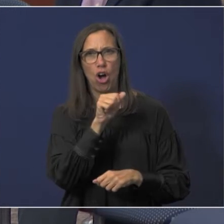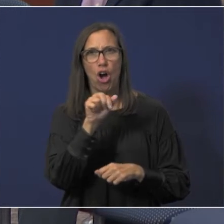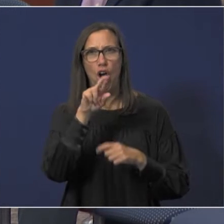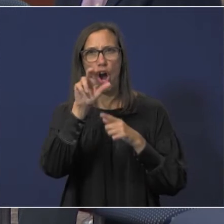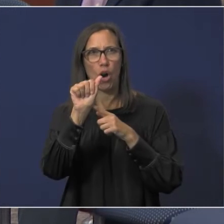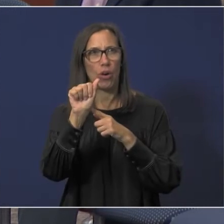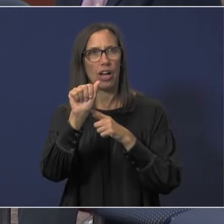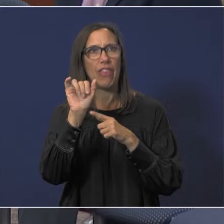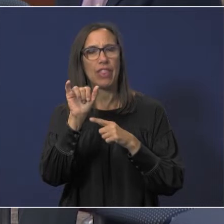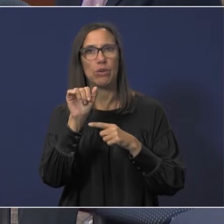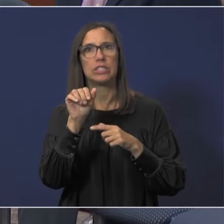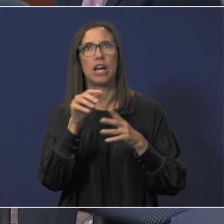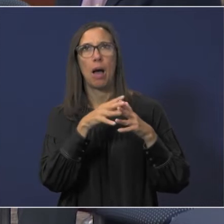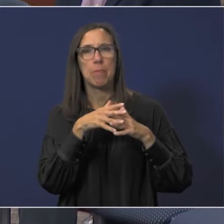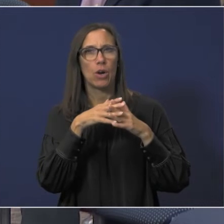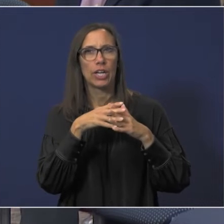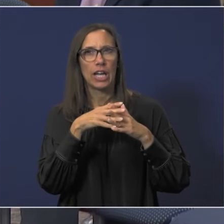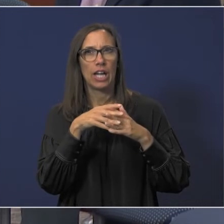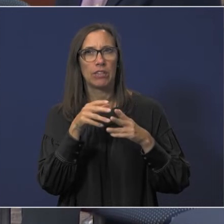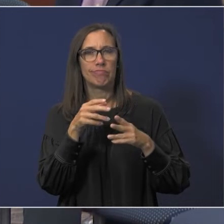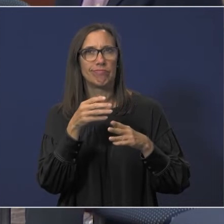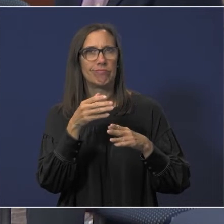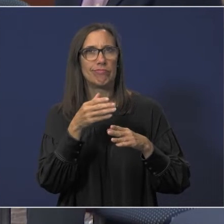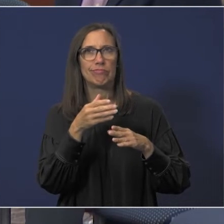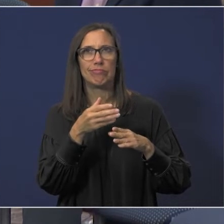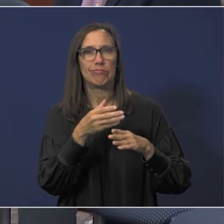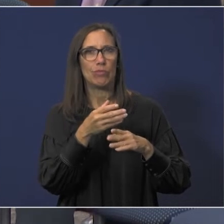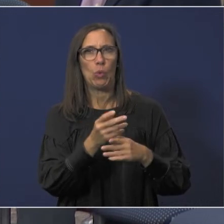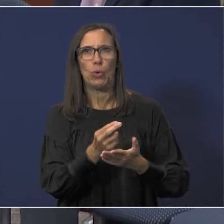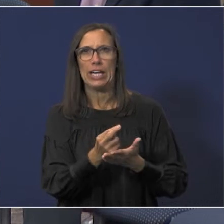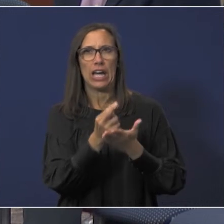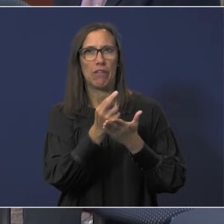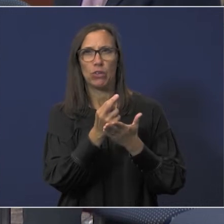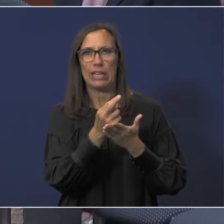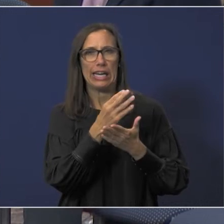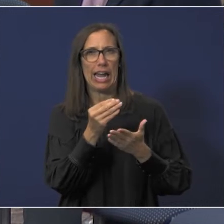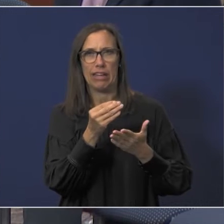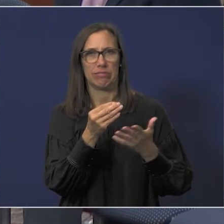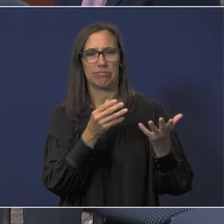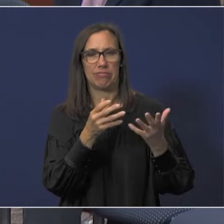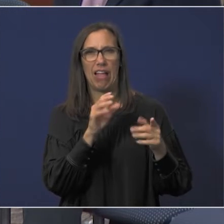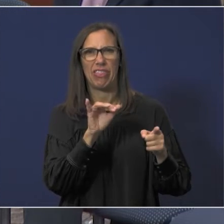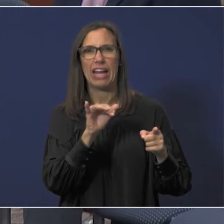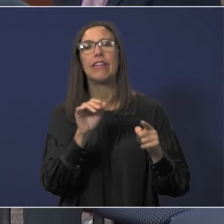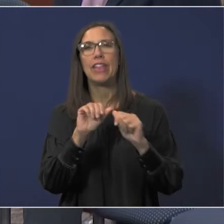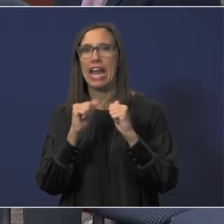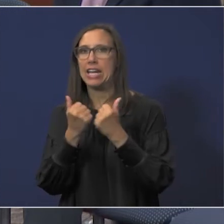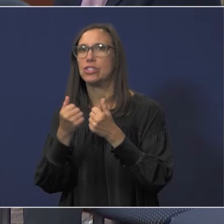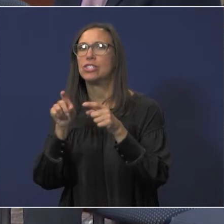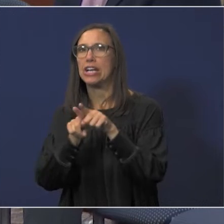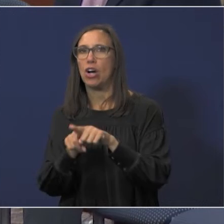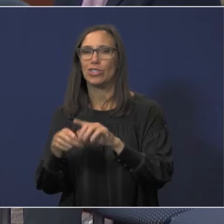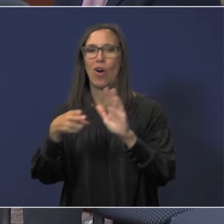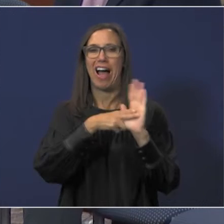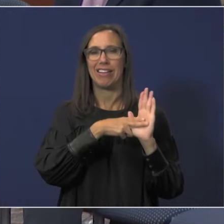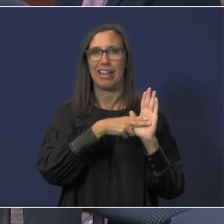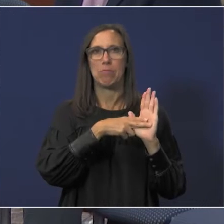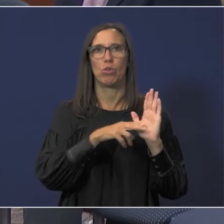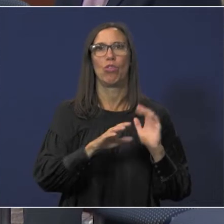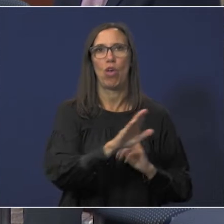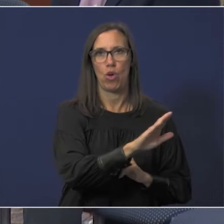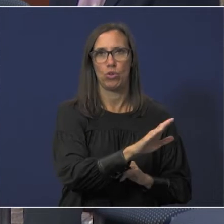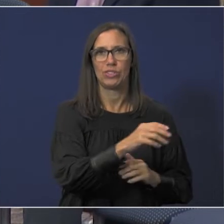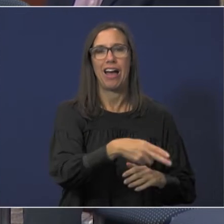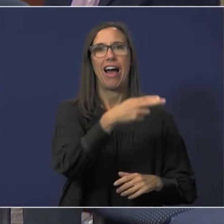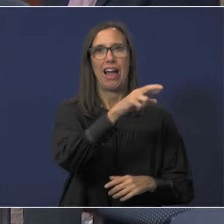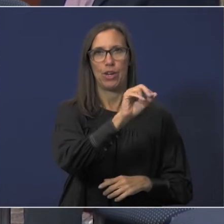was american recovery and reinvestment act about about a decade ago they also the agencies identified those specific fundings as high risk